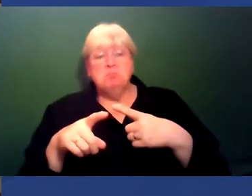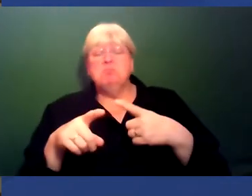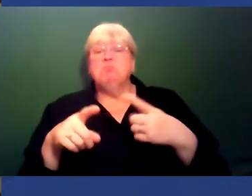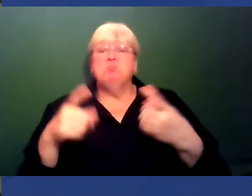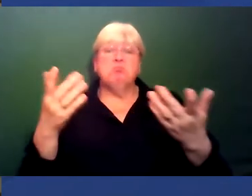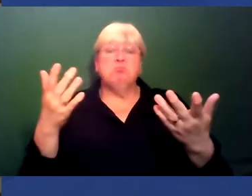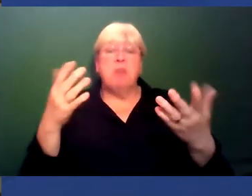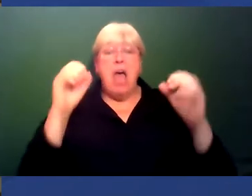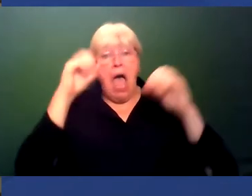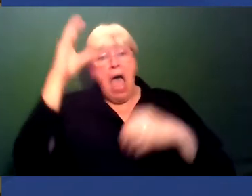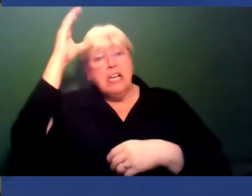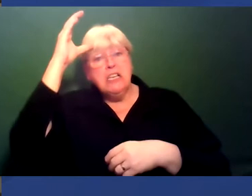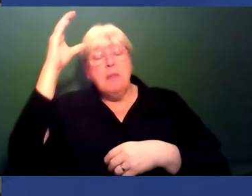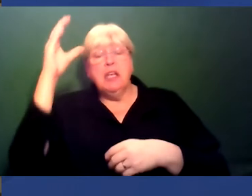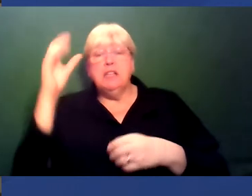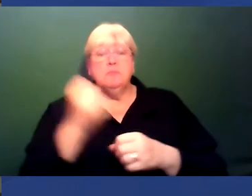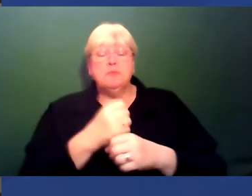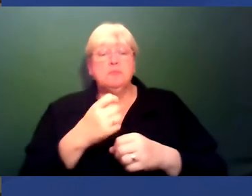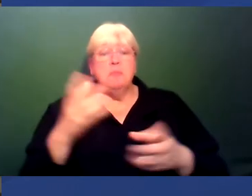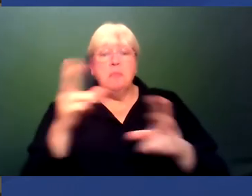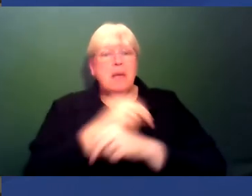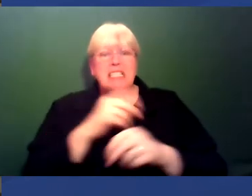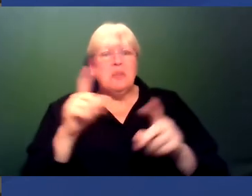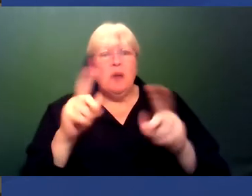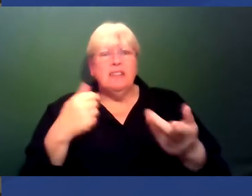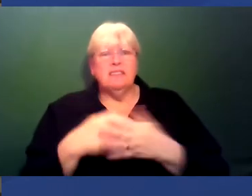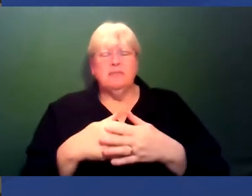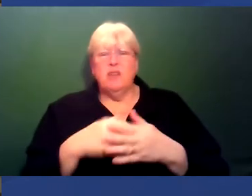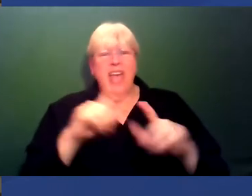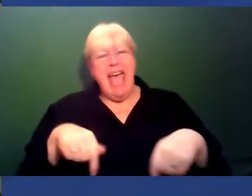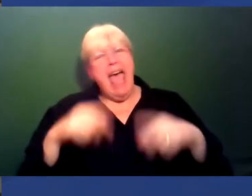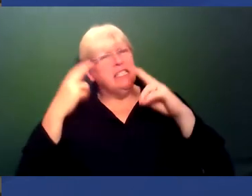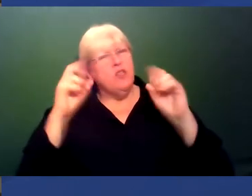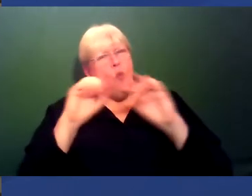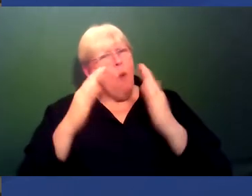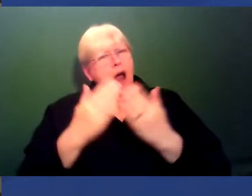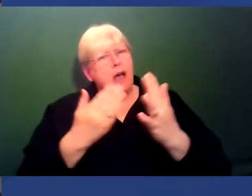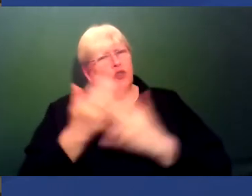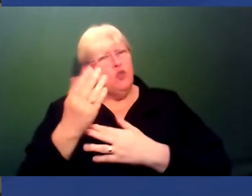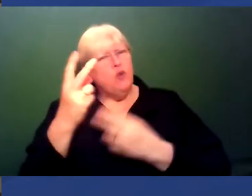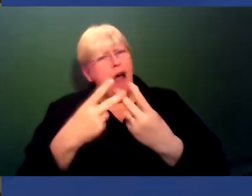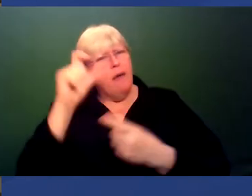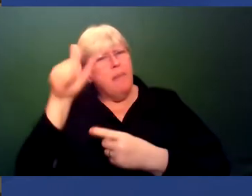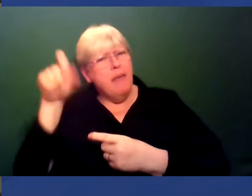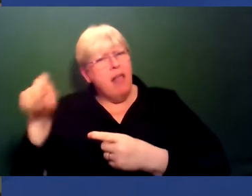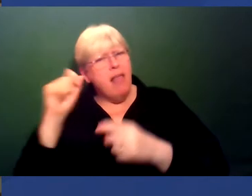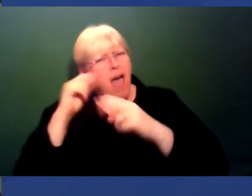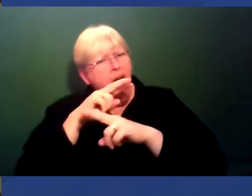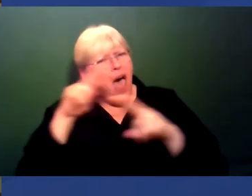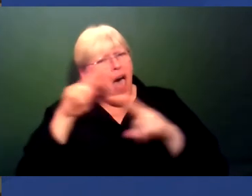What do you think they're missing? Is it the ability to see the world through other people's eyes? Is that the vital bit that's missing?